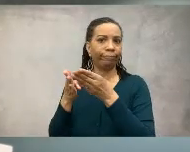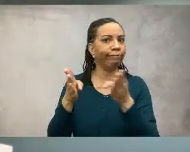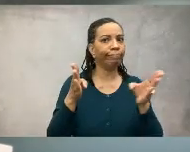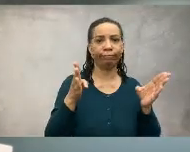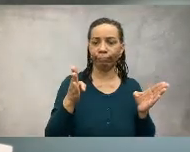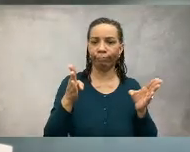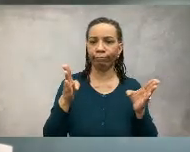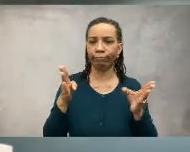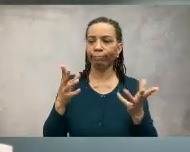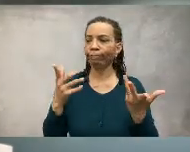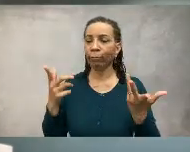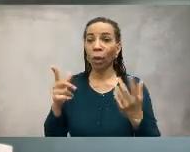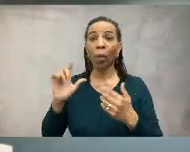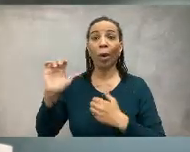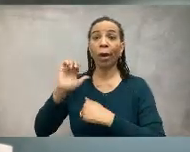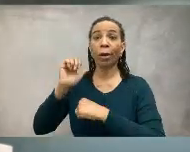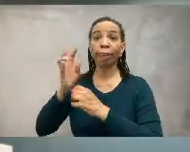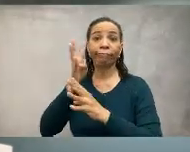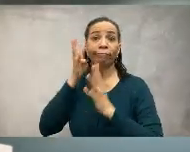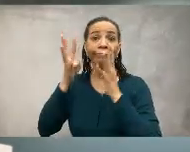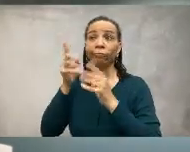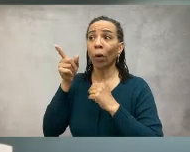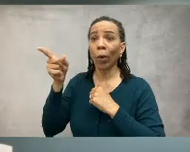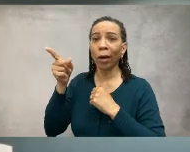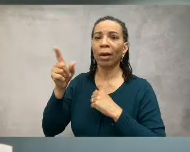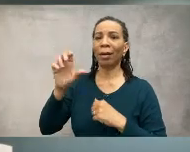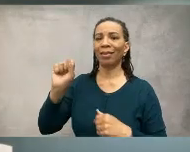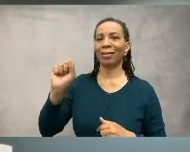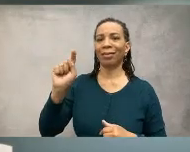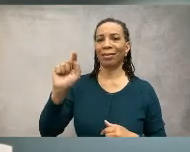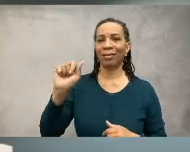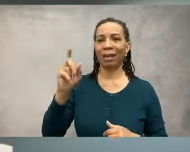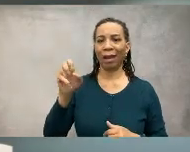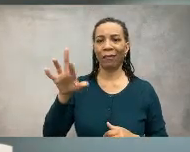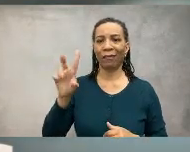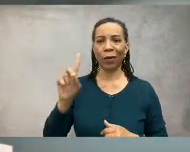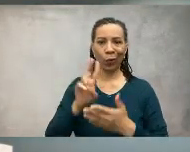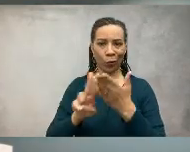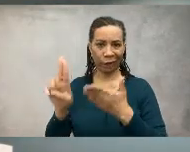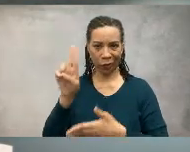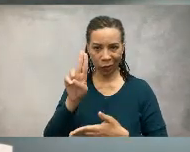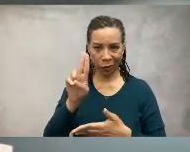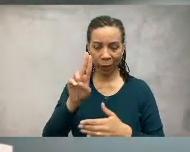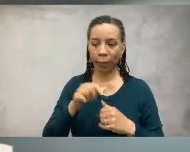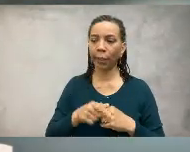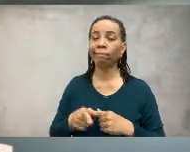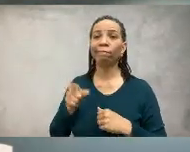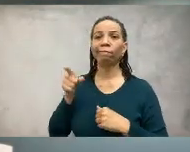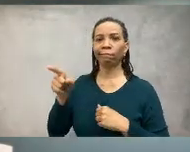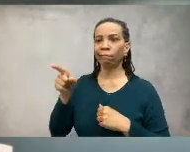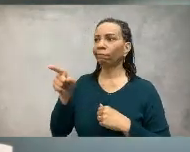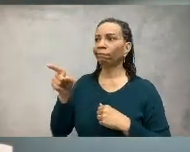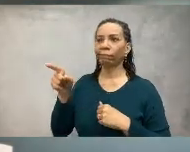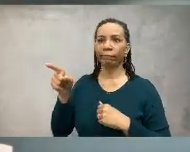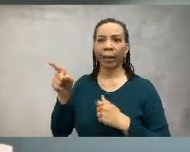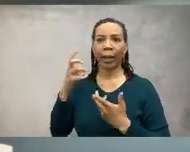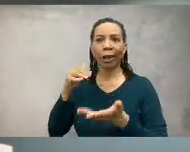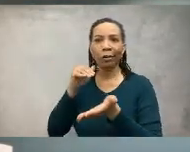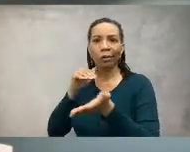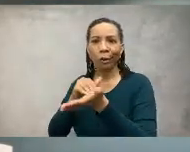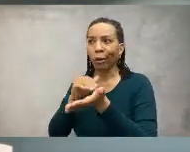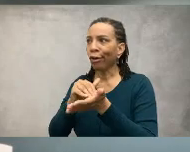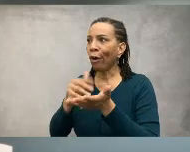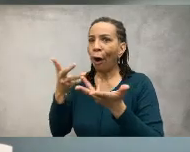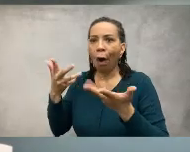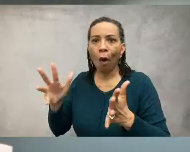not just arthritis the program is developed at Stanford University you meet with a trained health care professional who already